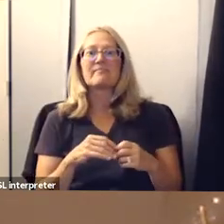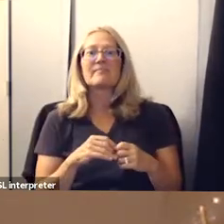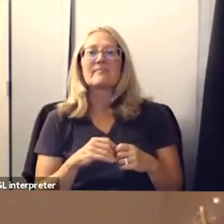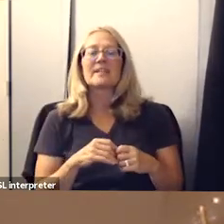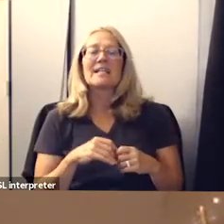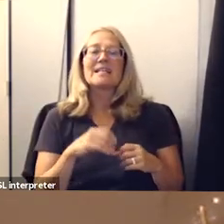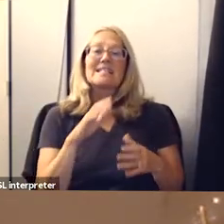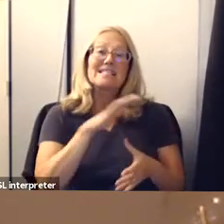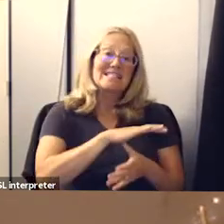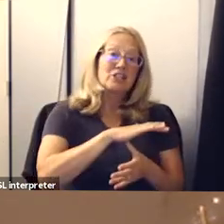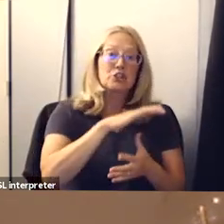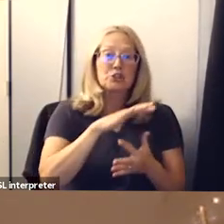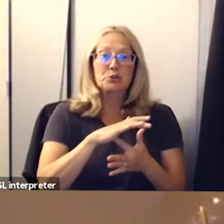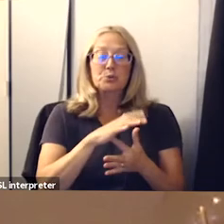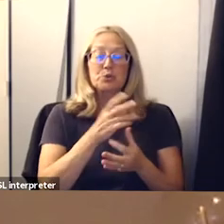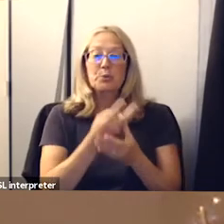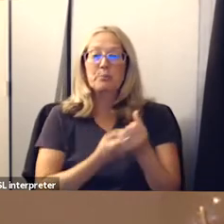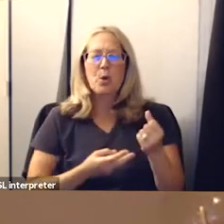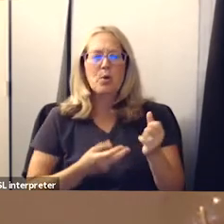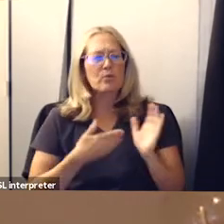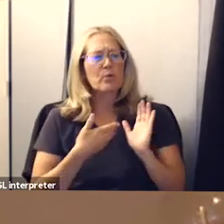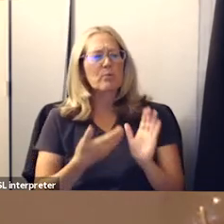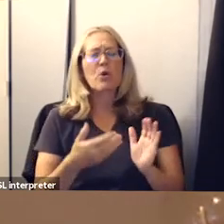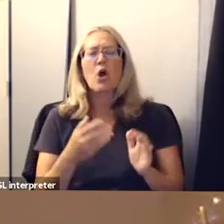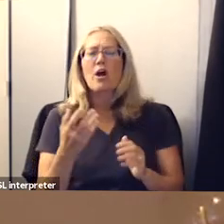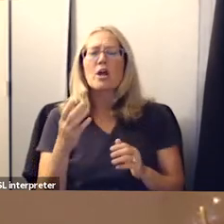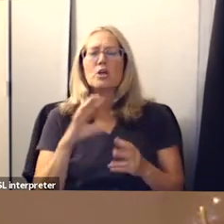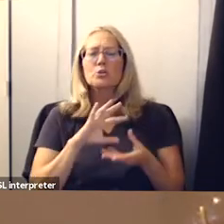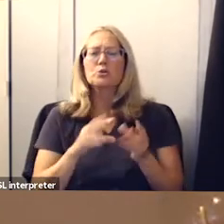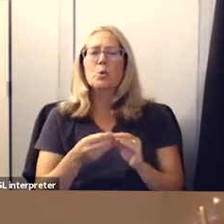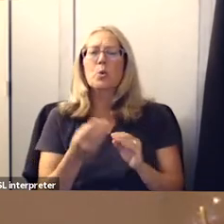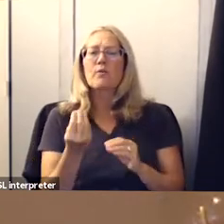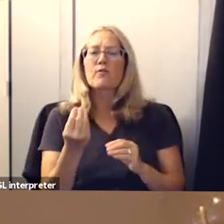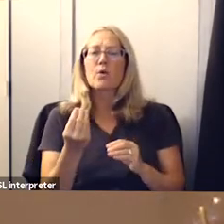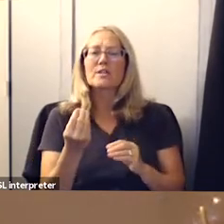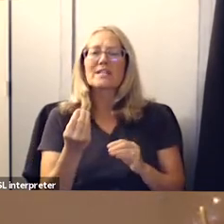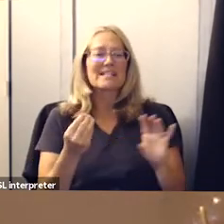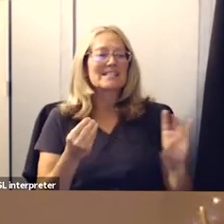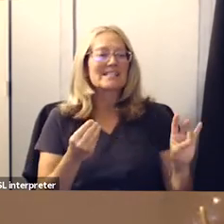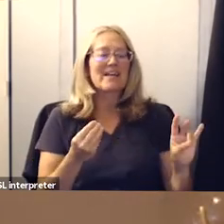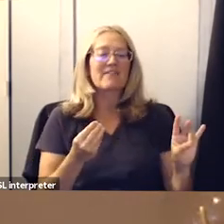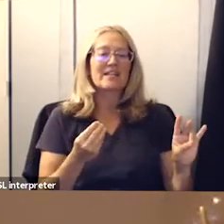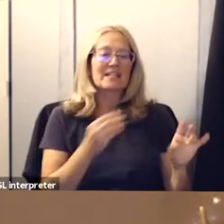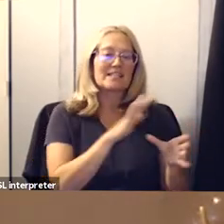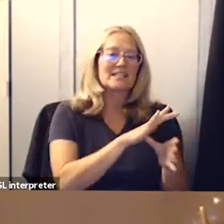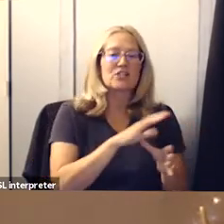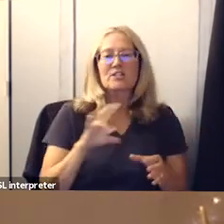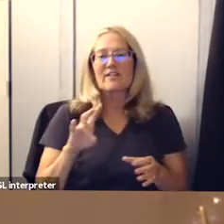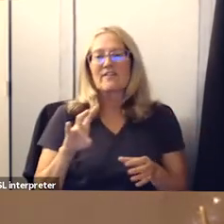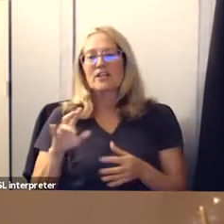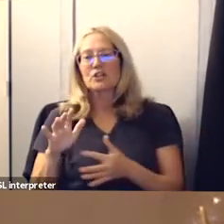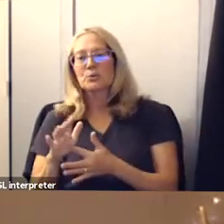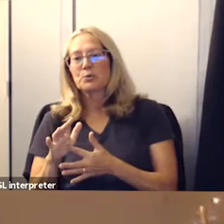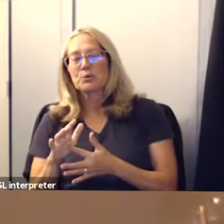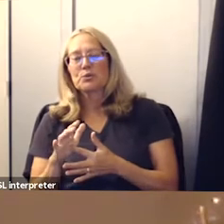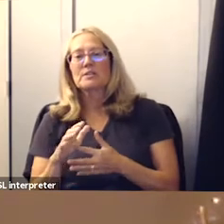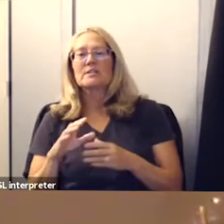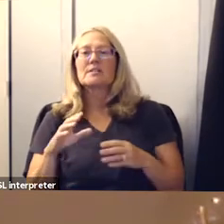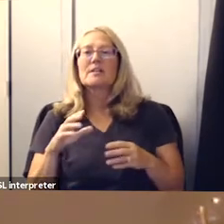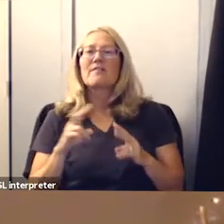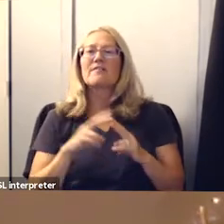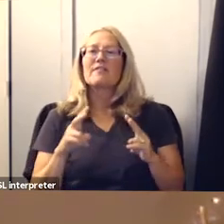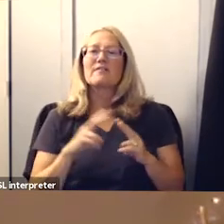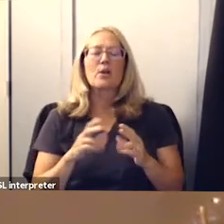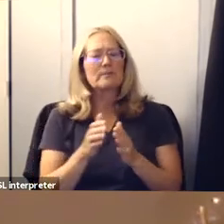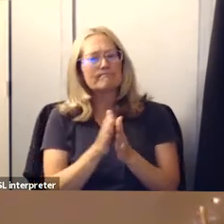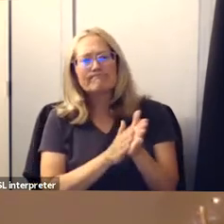juniors we took um i believe 14 kids down there all uh seven and seven juniors and seniors so a very older group a very selfless group